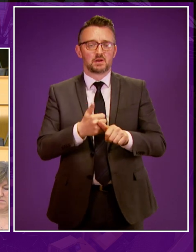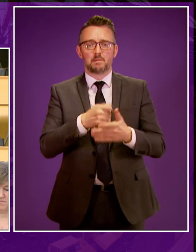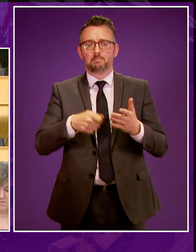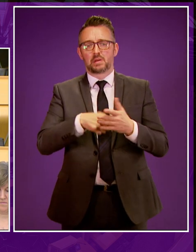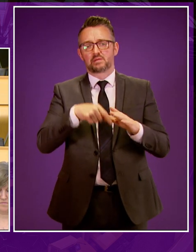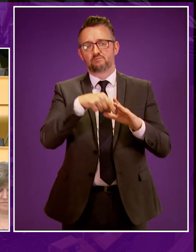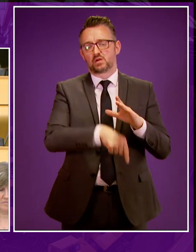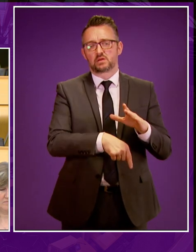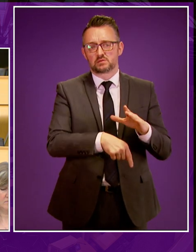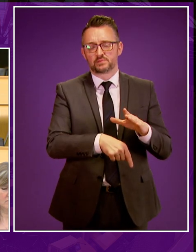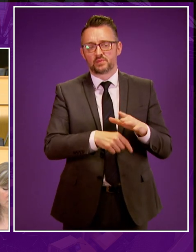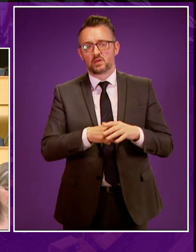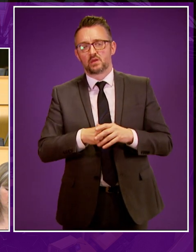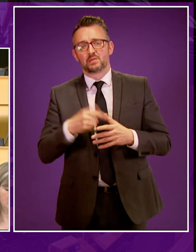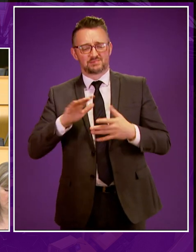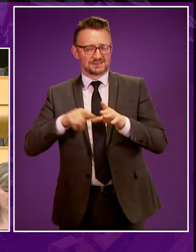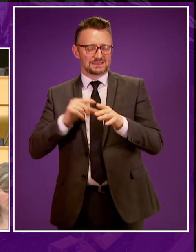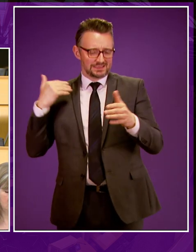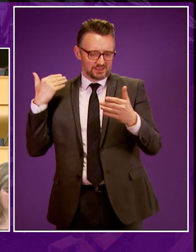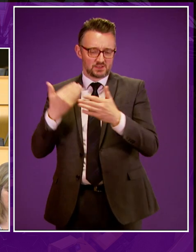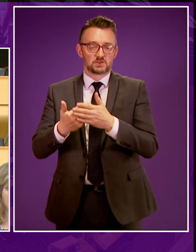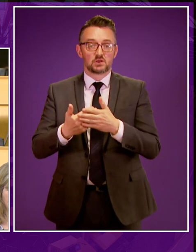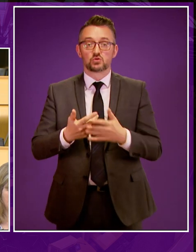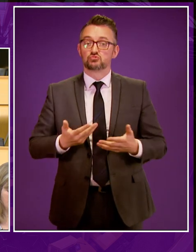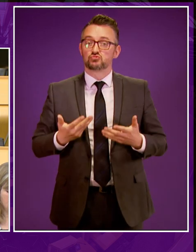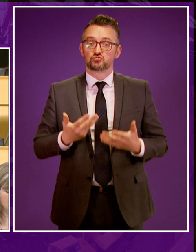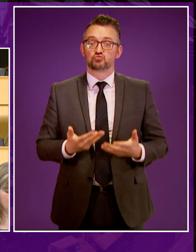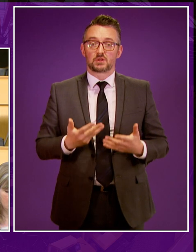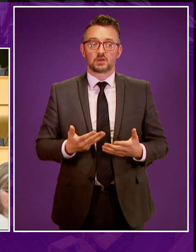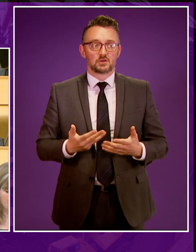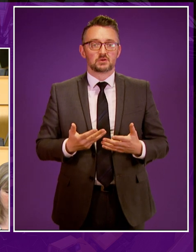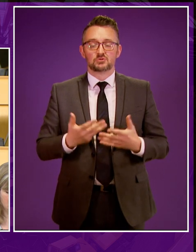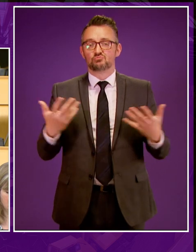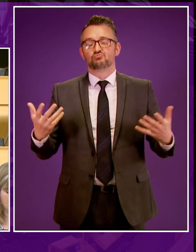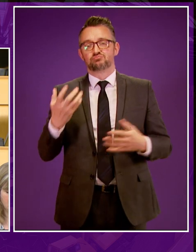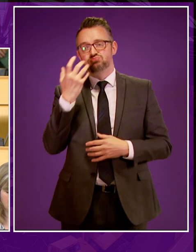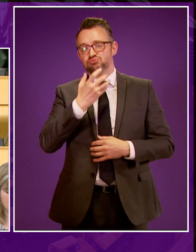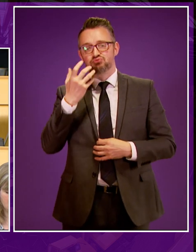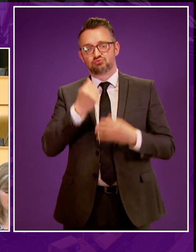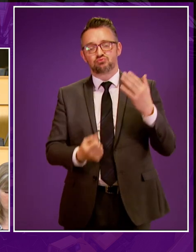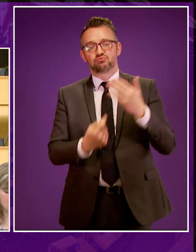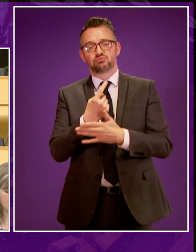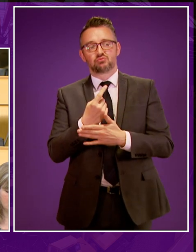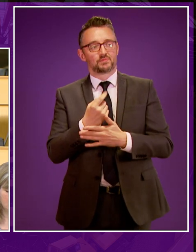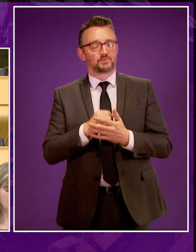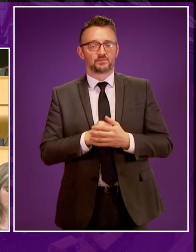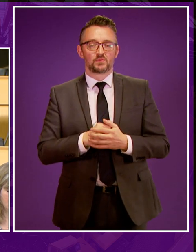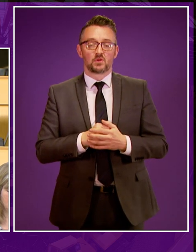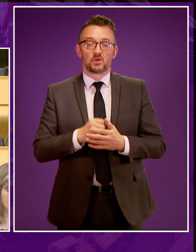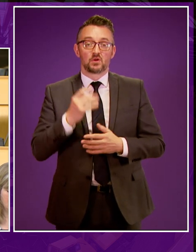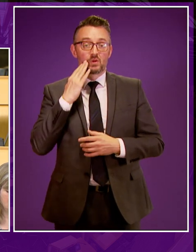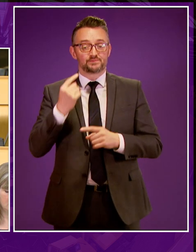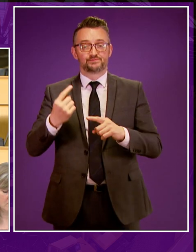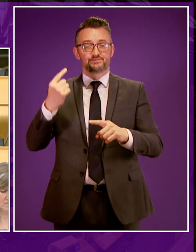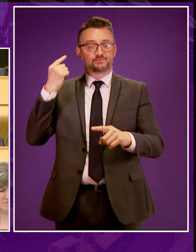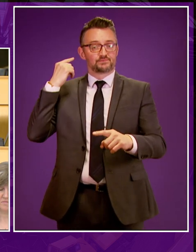progressive parties in this chamber over the years. And today is an historic moment, a turning point in our story. Since the